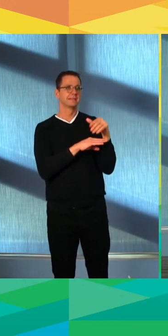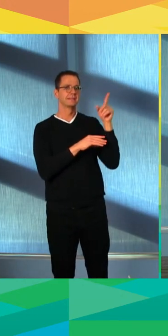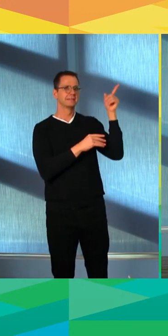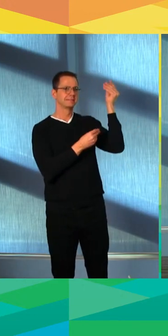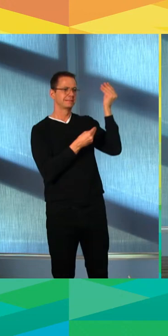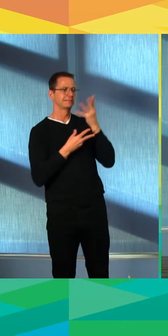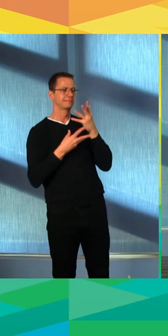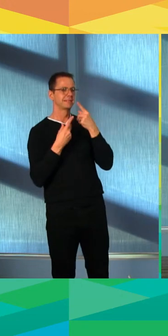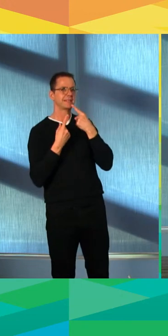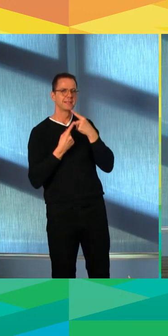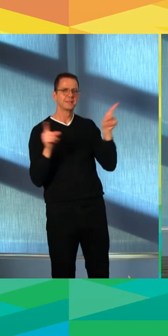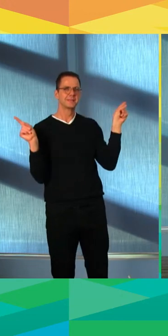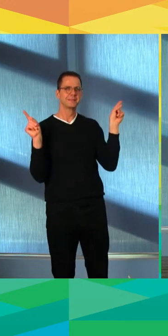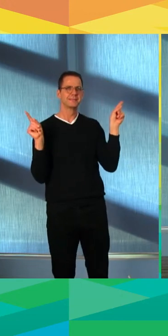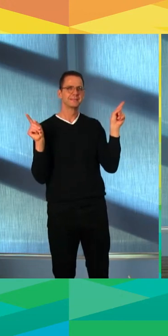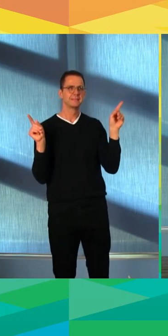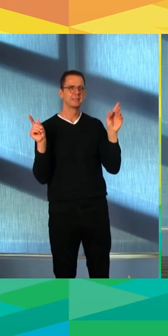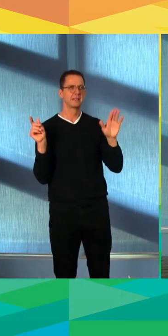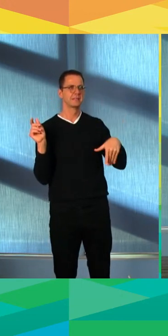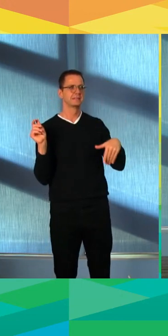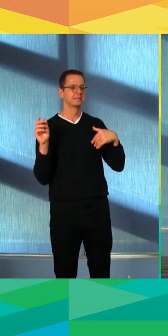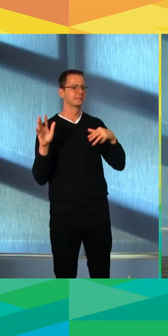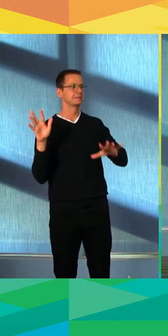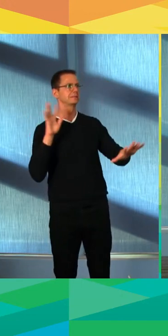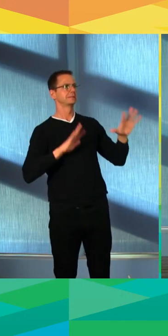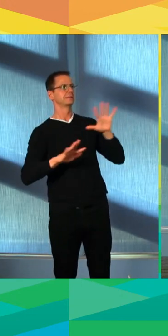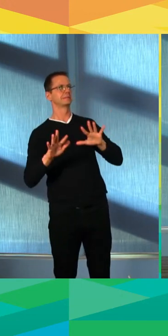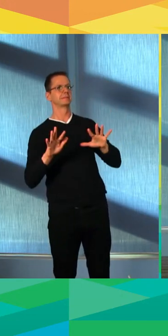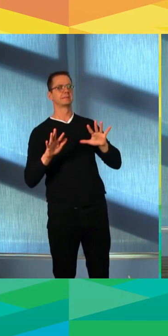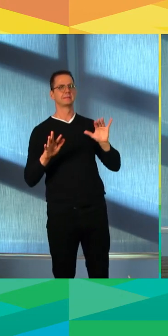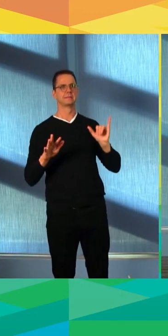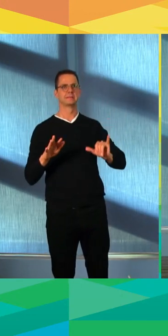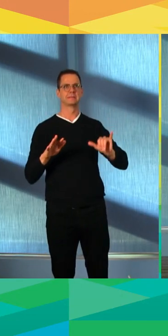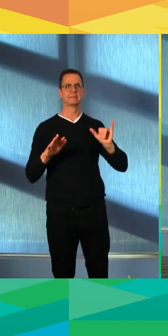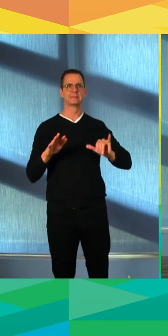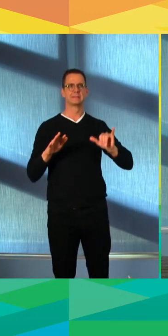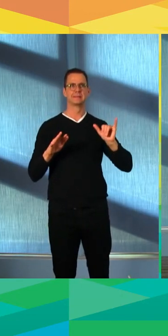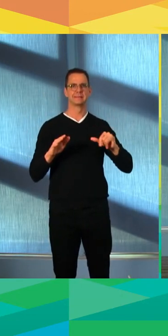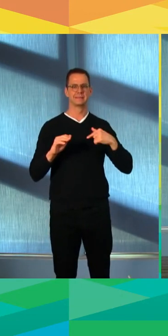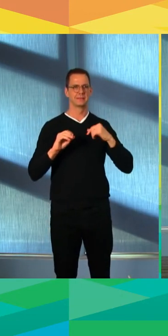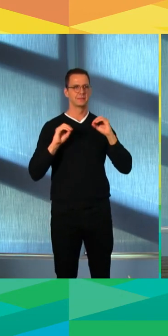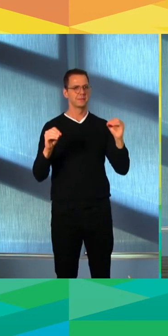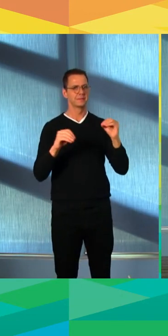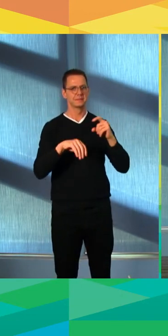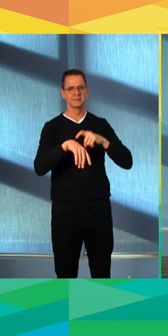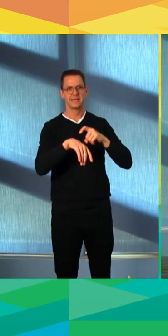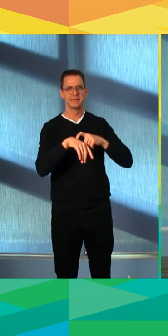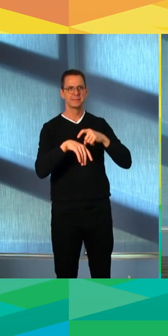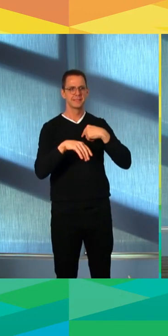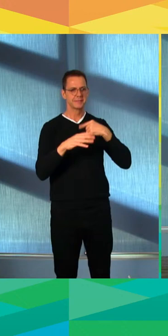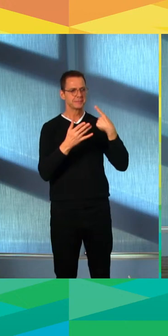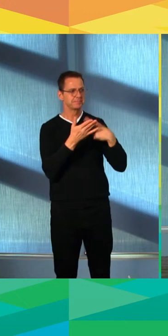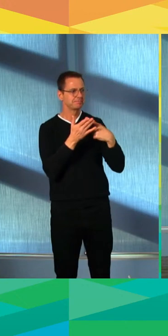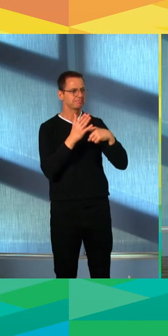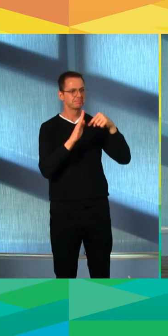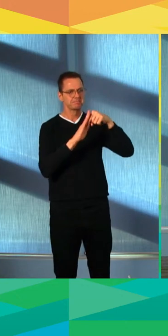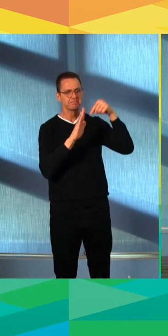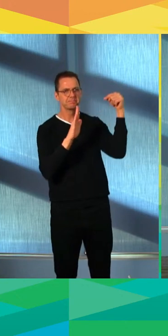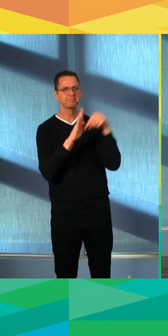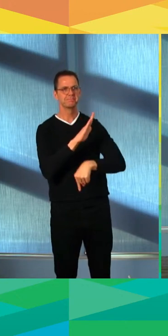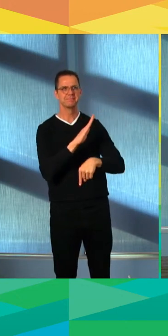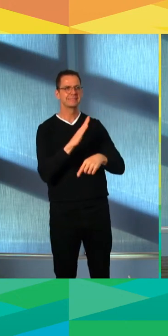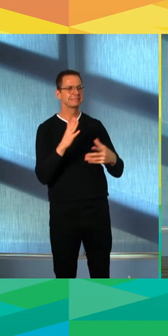announced yesterday, we thought it prudent to announce that based on that restriction, the new change in restriction coming into effect last night at midnight,